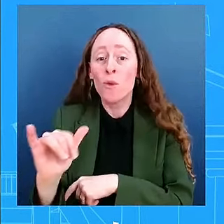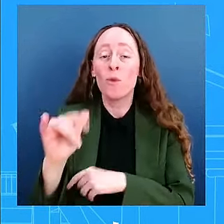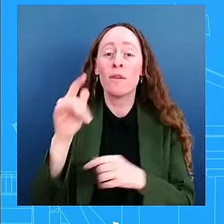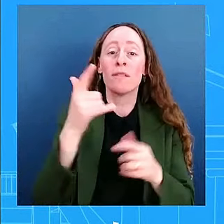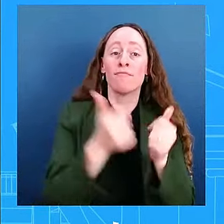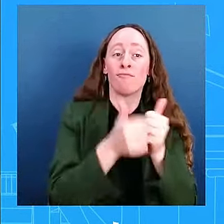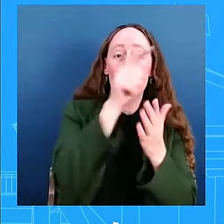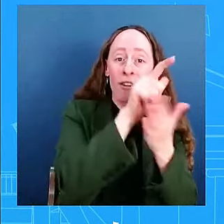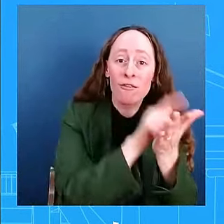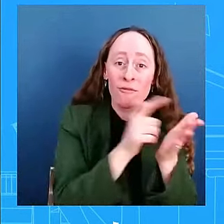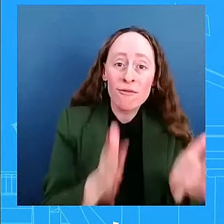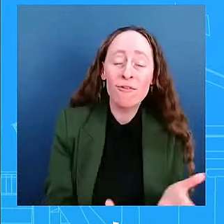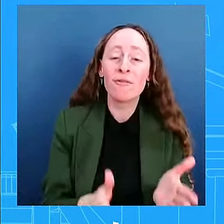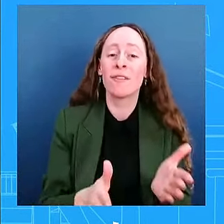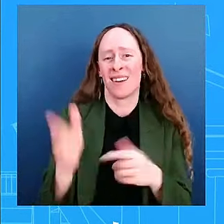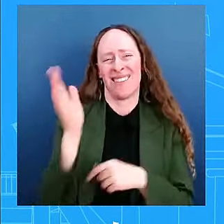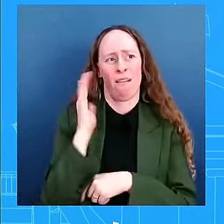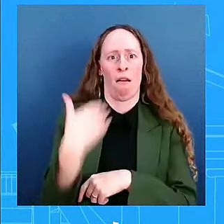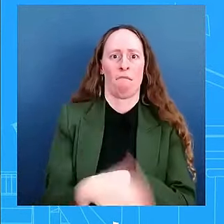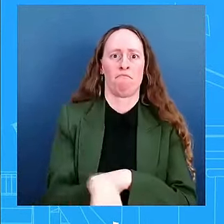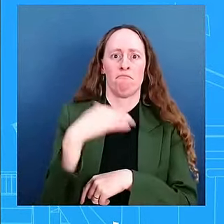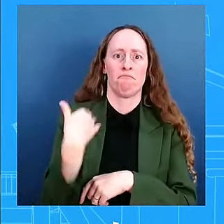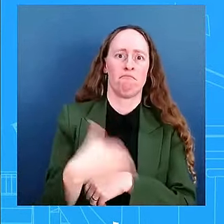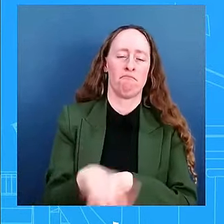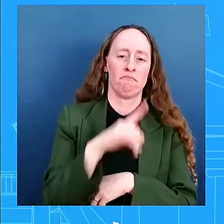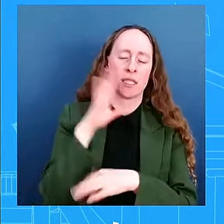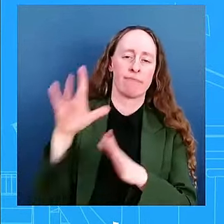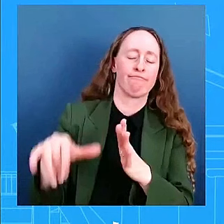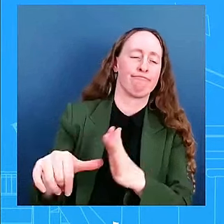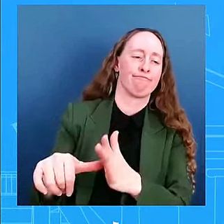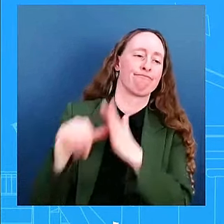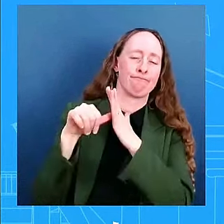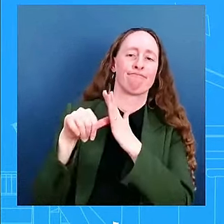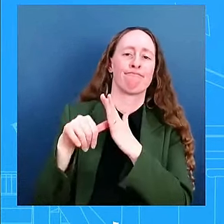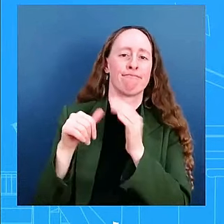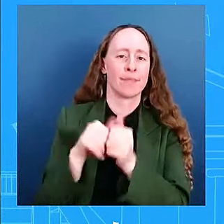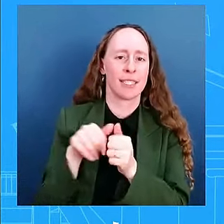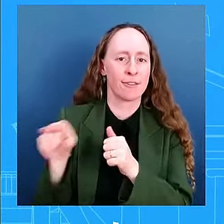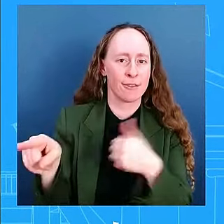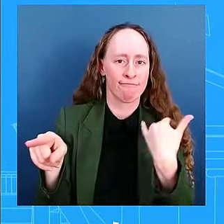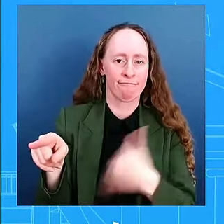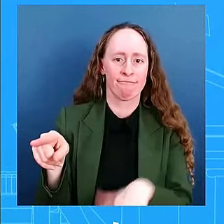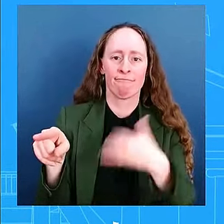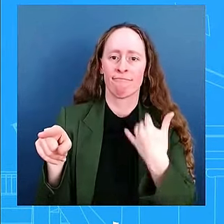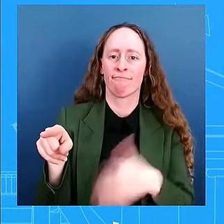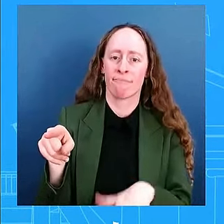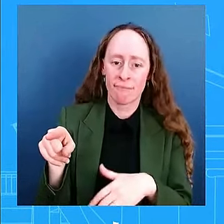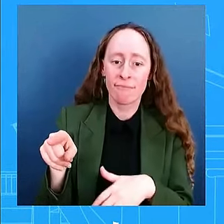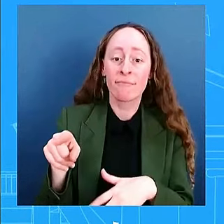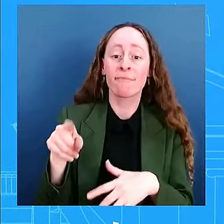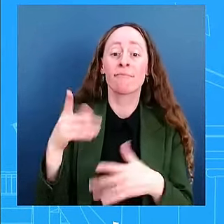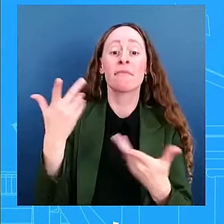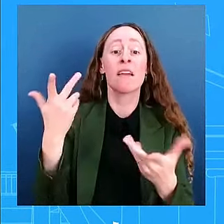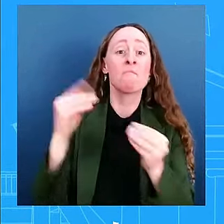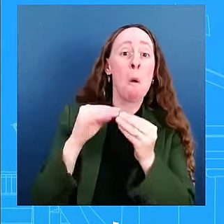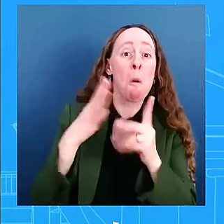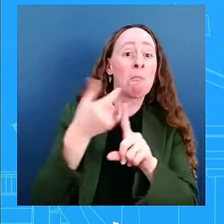Um, and so, uh, I, anything else beyond that, I certainly will leave it to the Vice President and her team to speak specifically on.